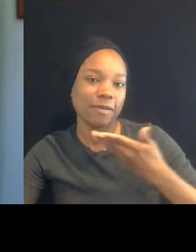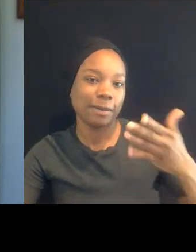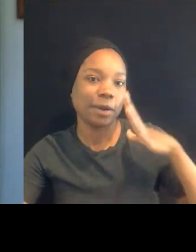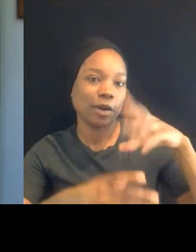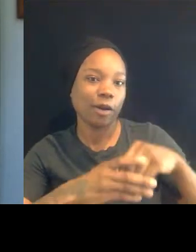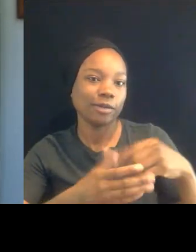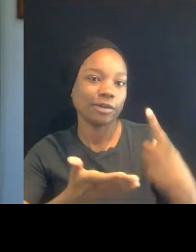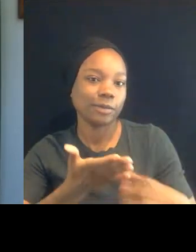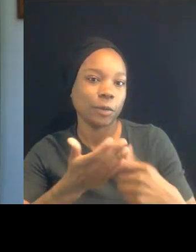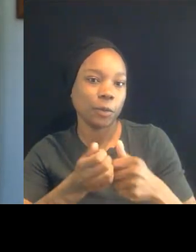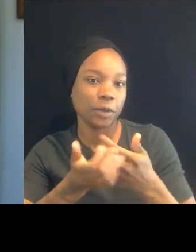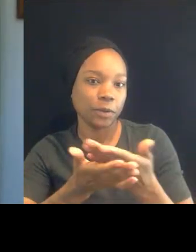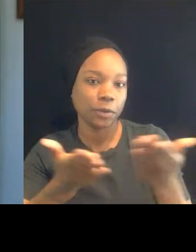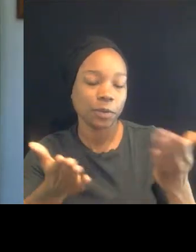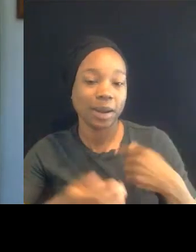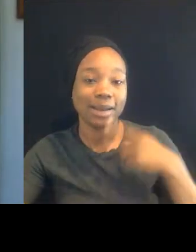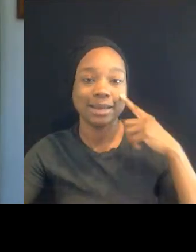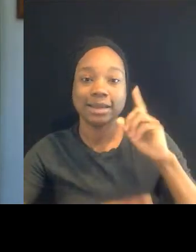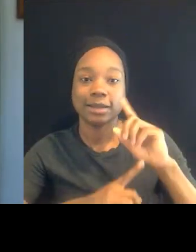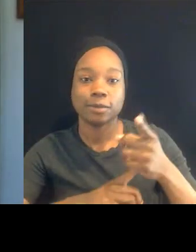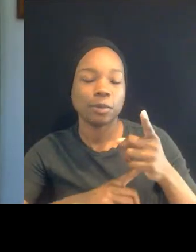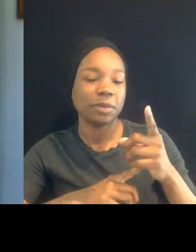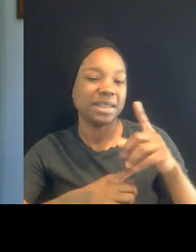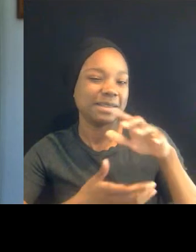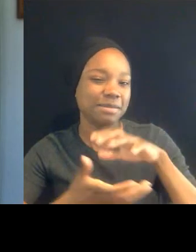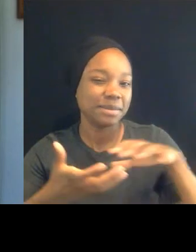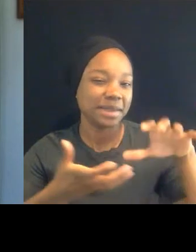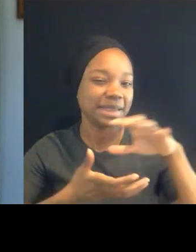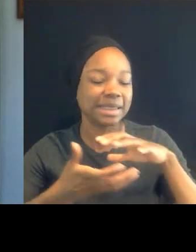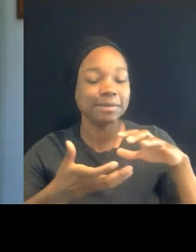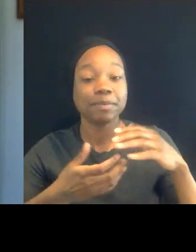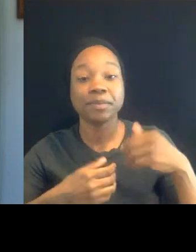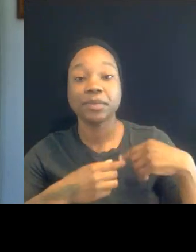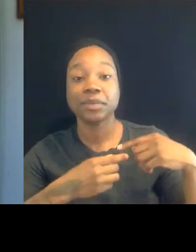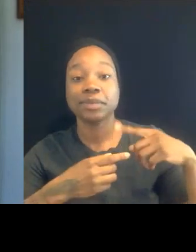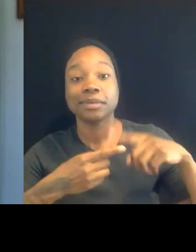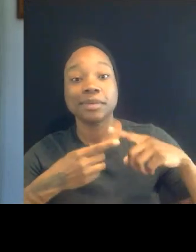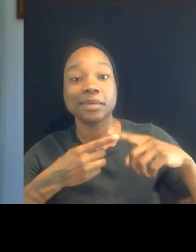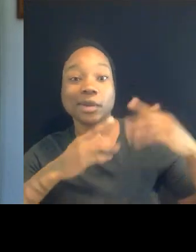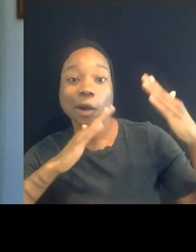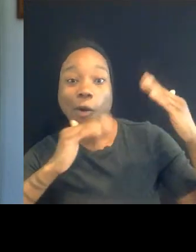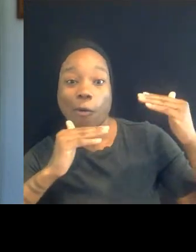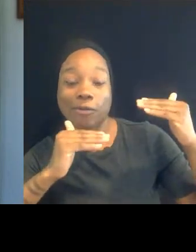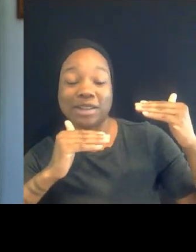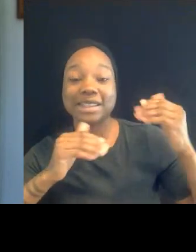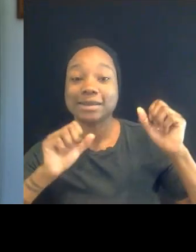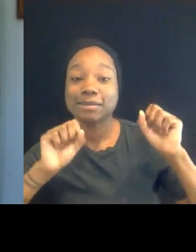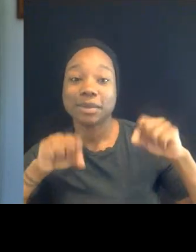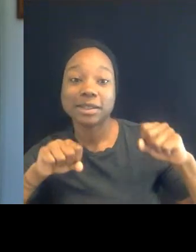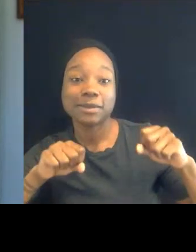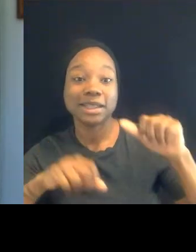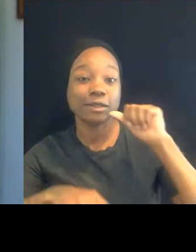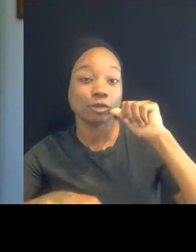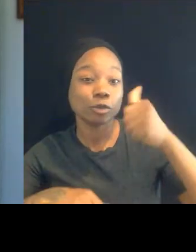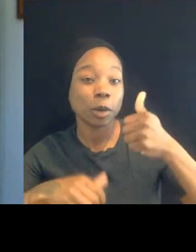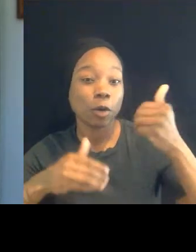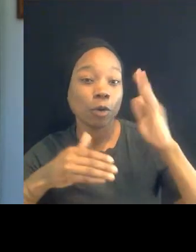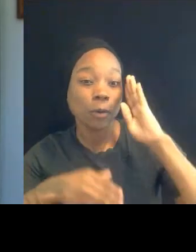hopefulness about the possibilities of what tomorrow might bring. Having seen so many people